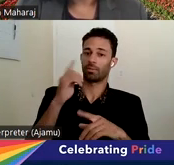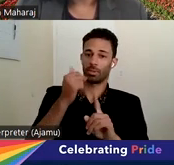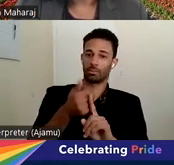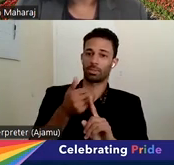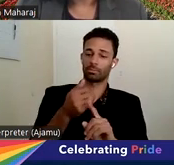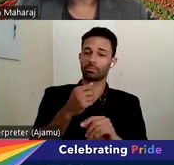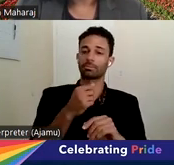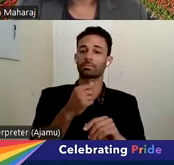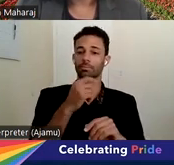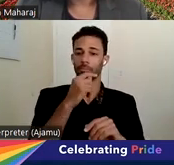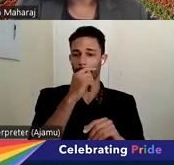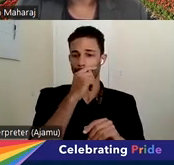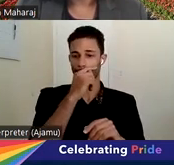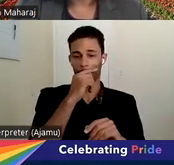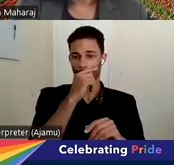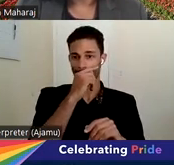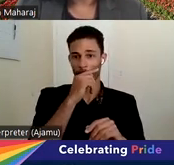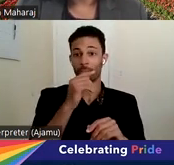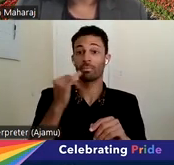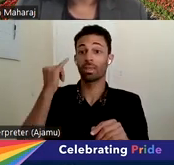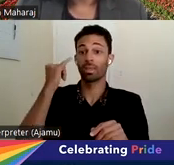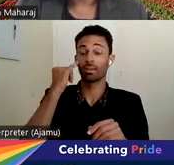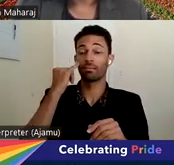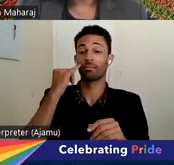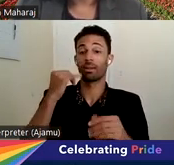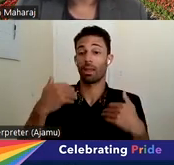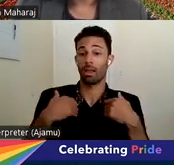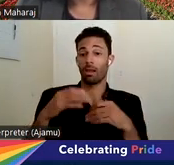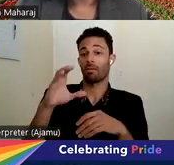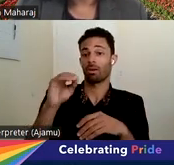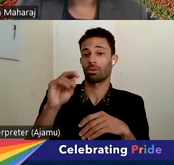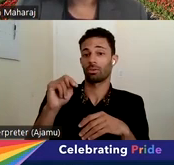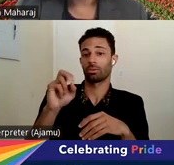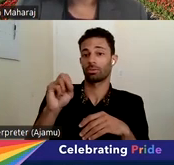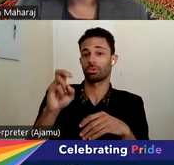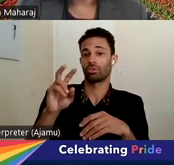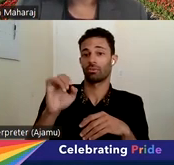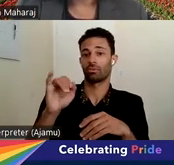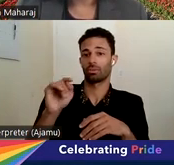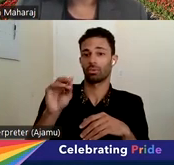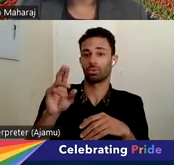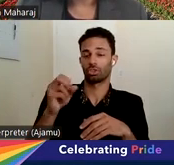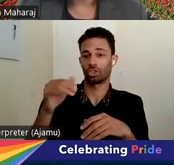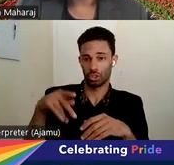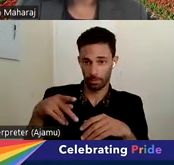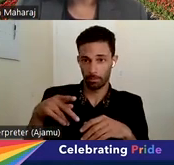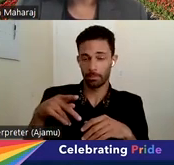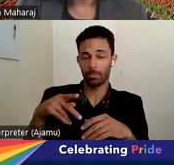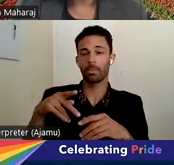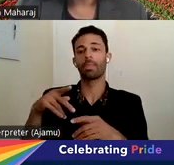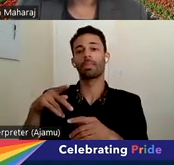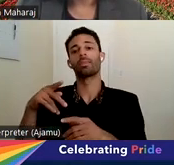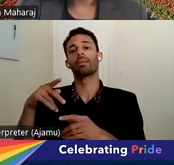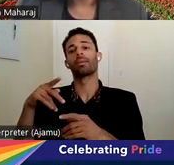is obviously a different situation like a conservatorship, really, really, really needing to prioritize the voice of the consumer